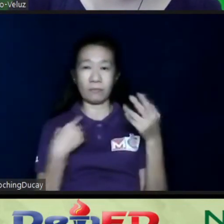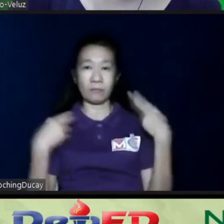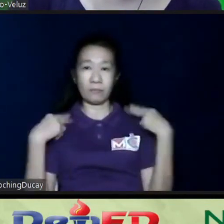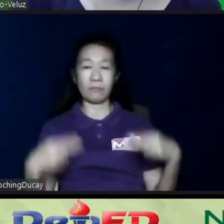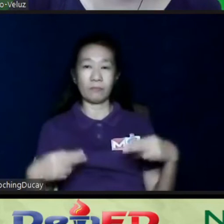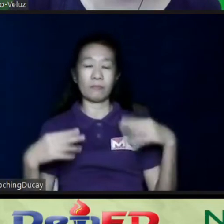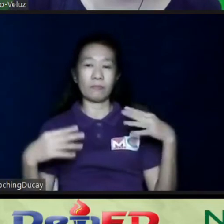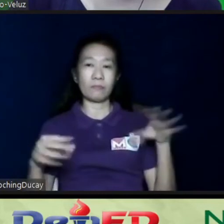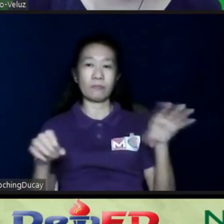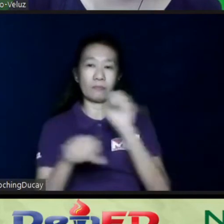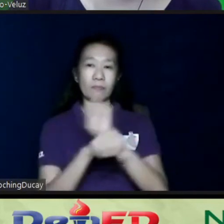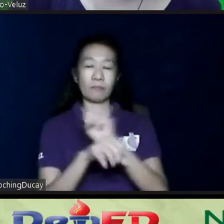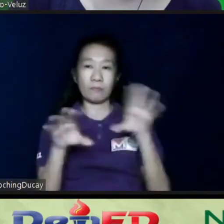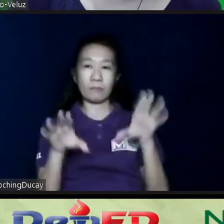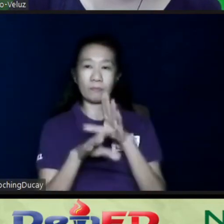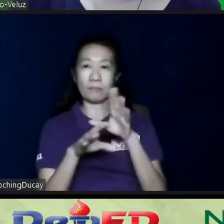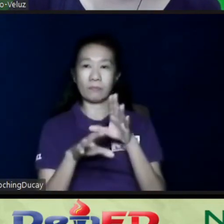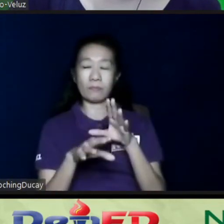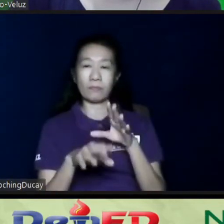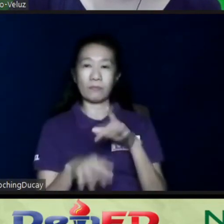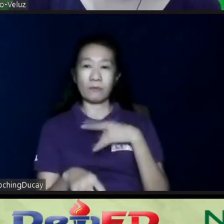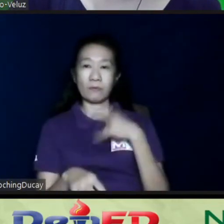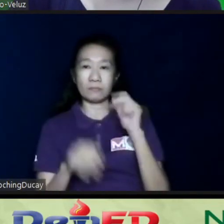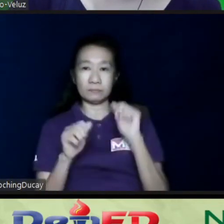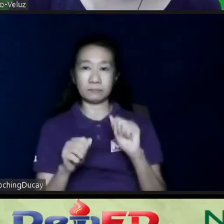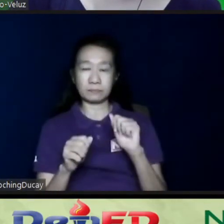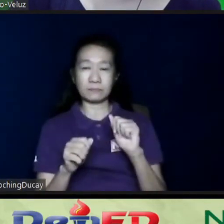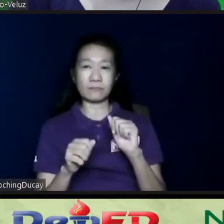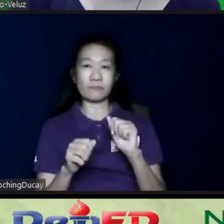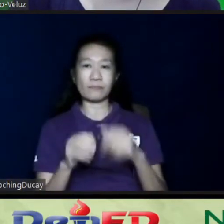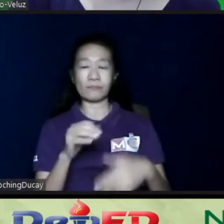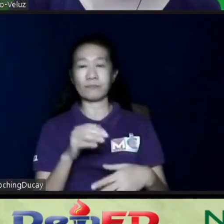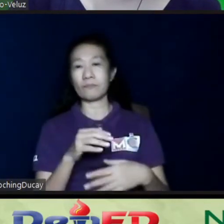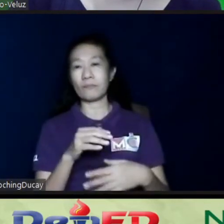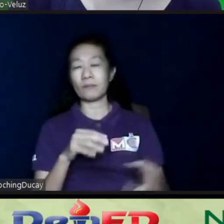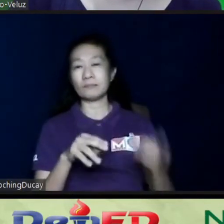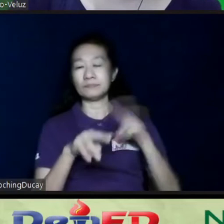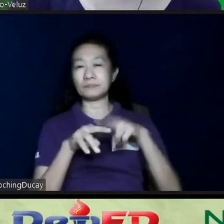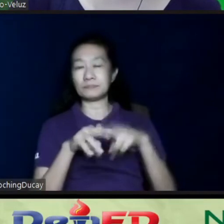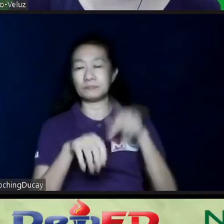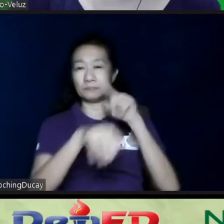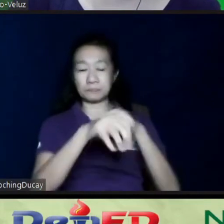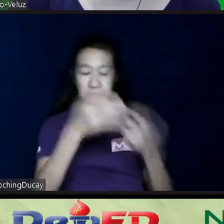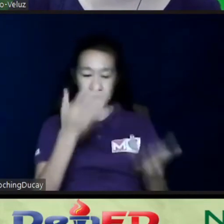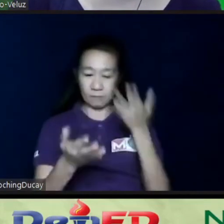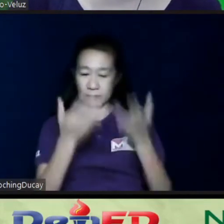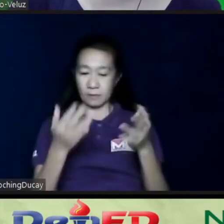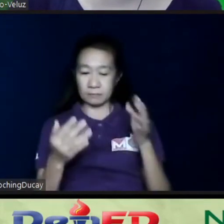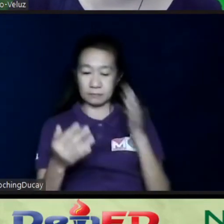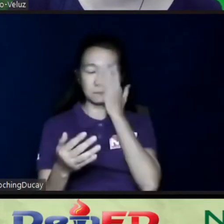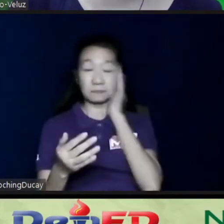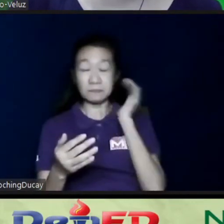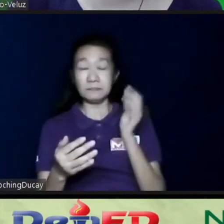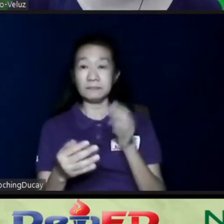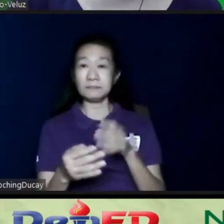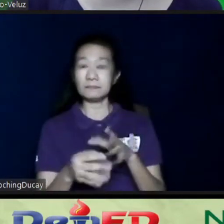already in your plantilla na feeling natin pwedeng mas ma-optimize yung kanilang time? Perhaps you can have them trained to be